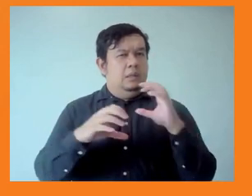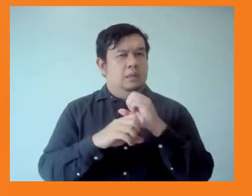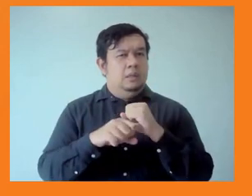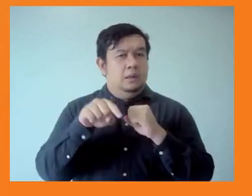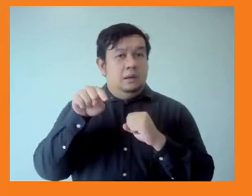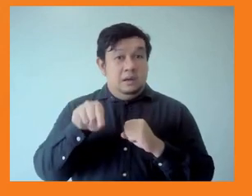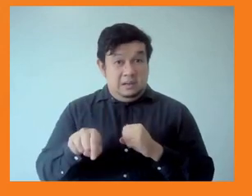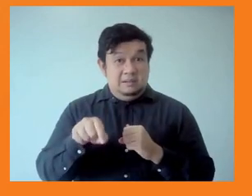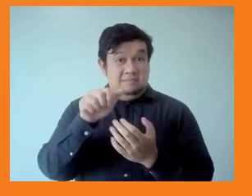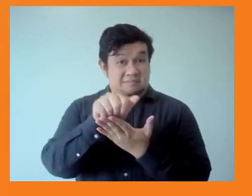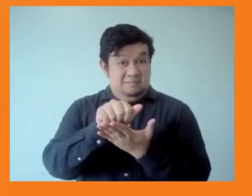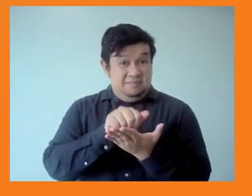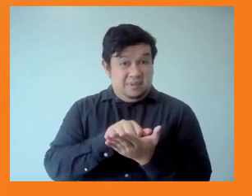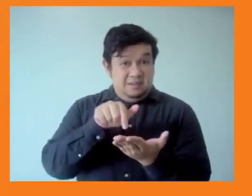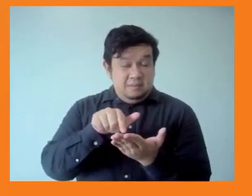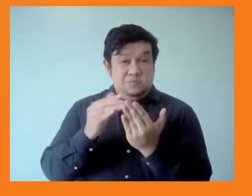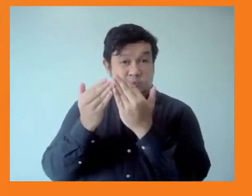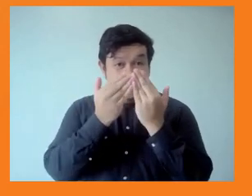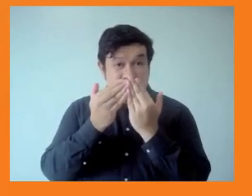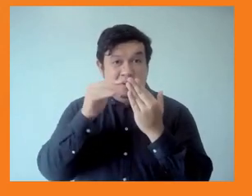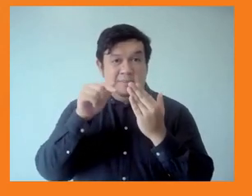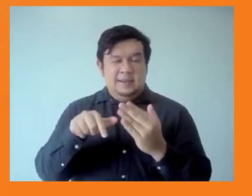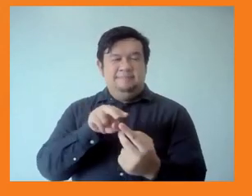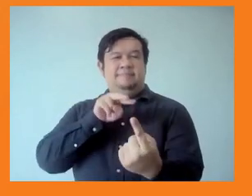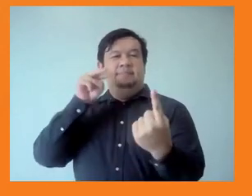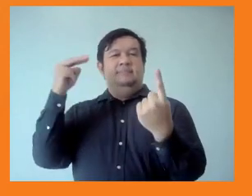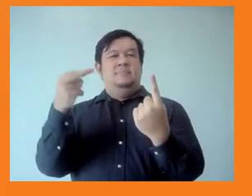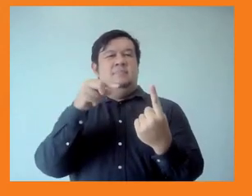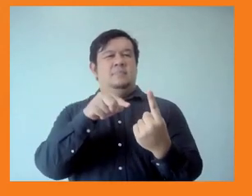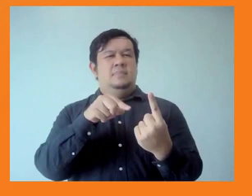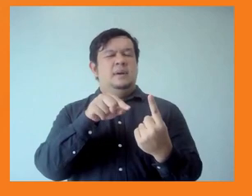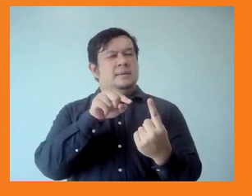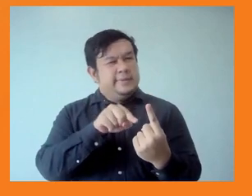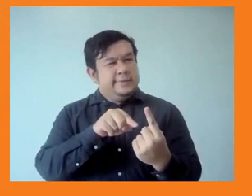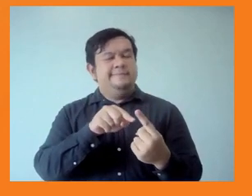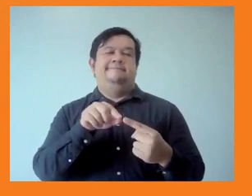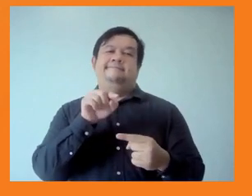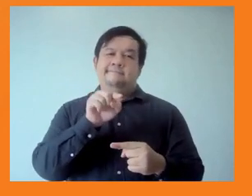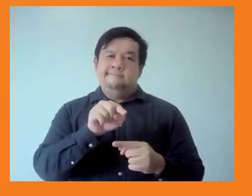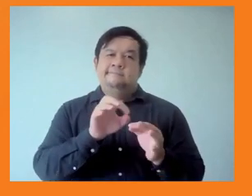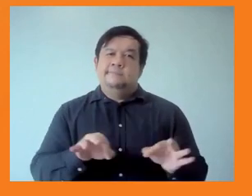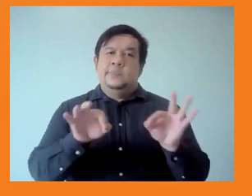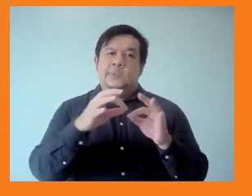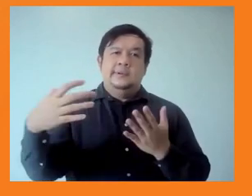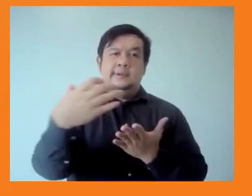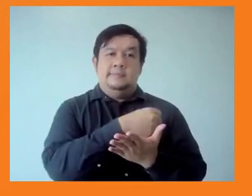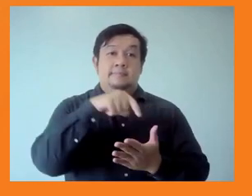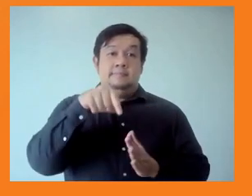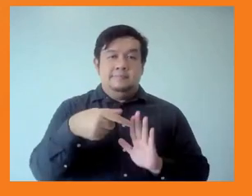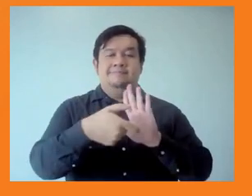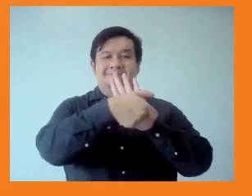inequality. And I just want to just highlight a few kind of landmark